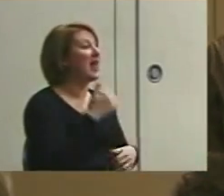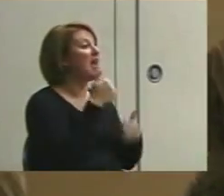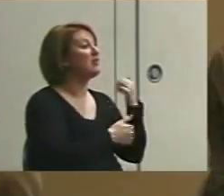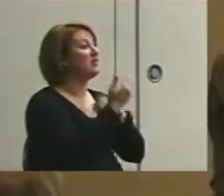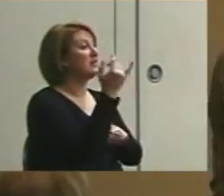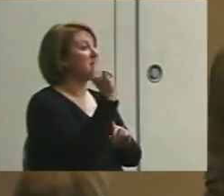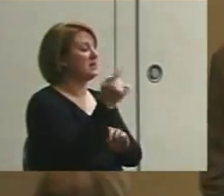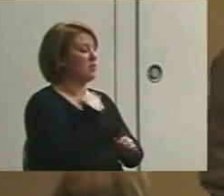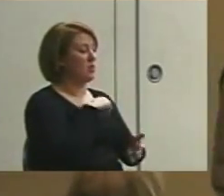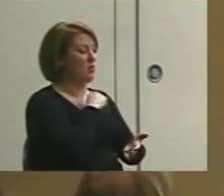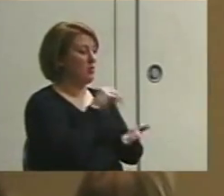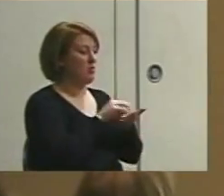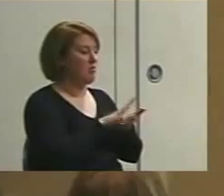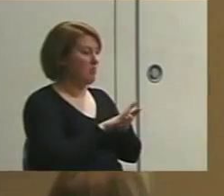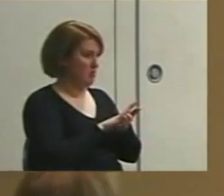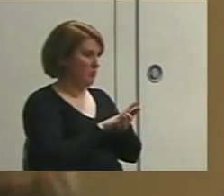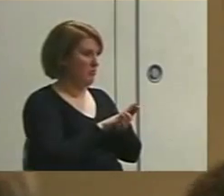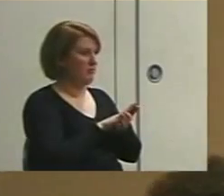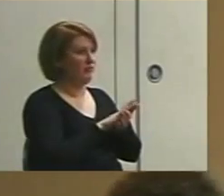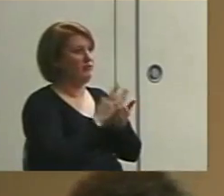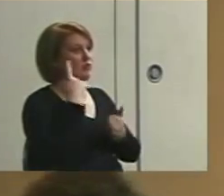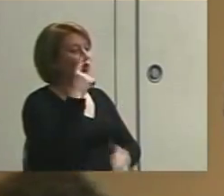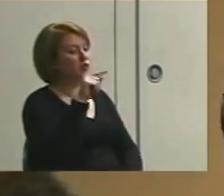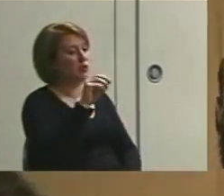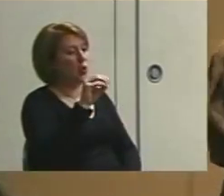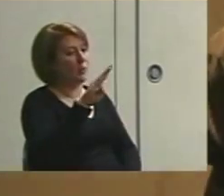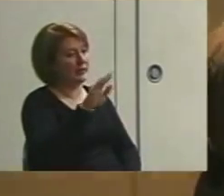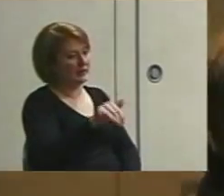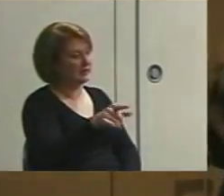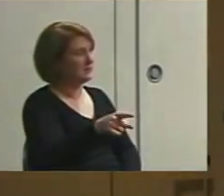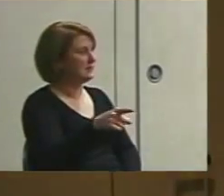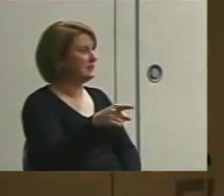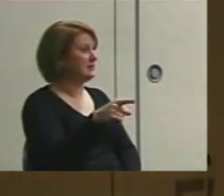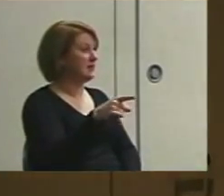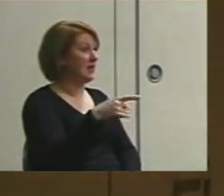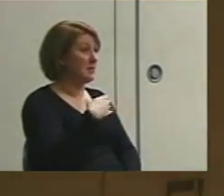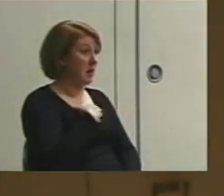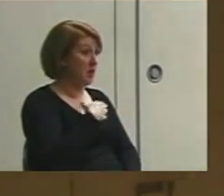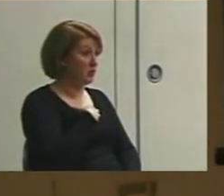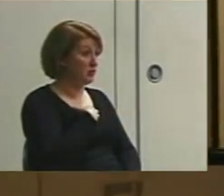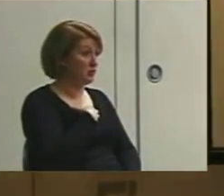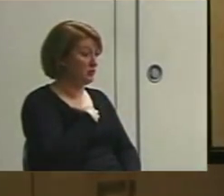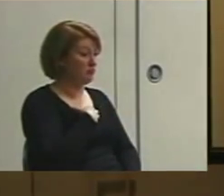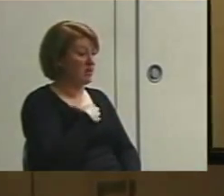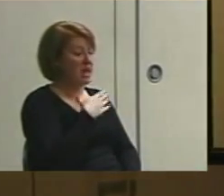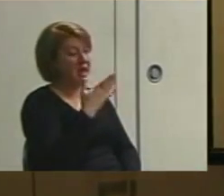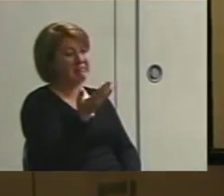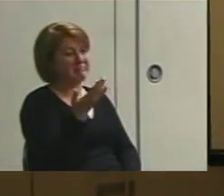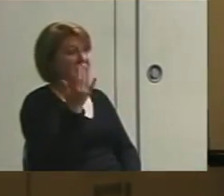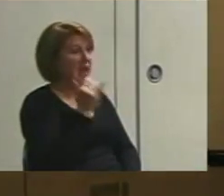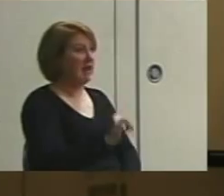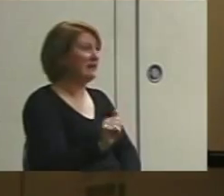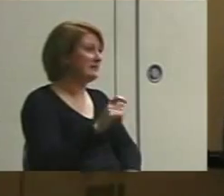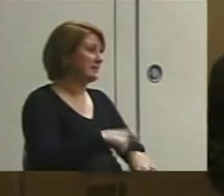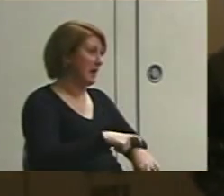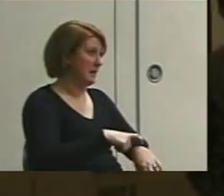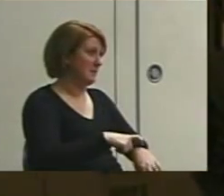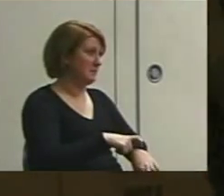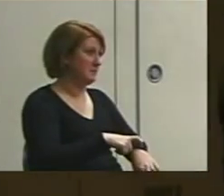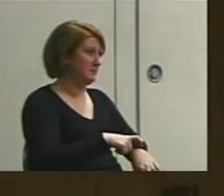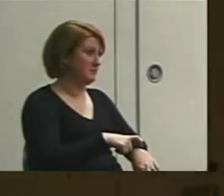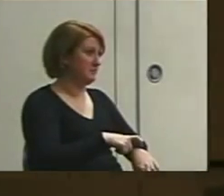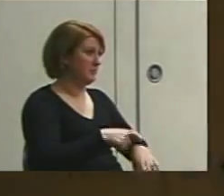minutes we're going to record for Toby, did Toby pout at any time